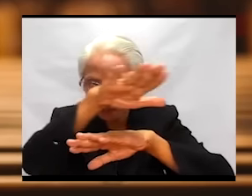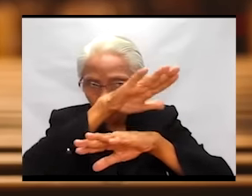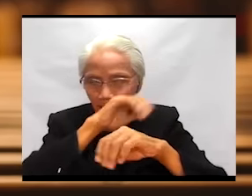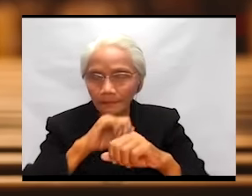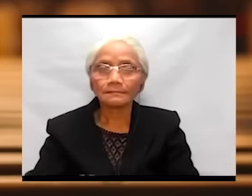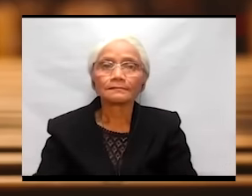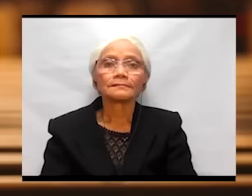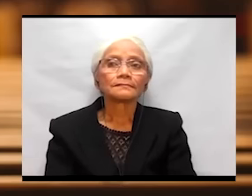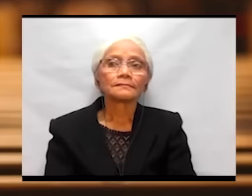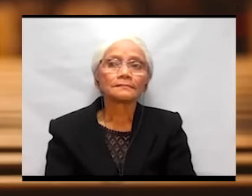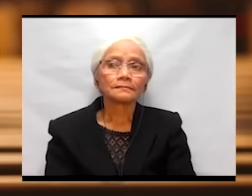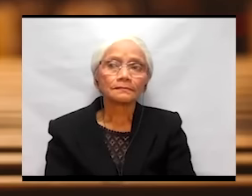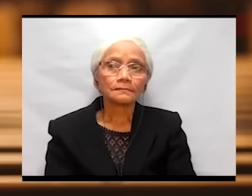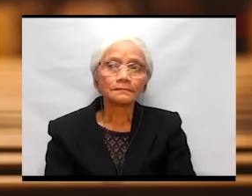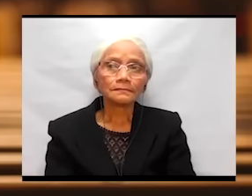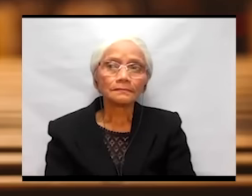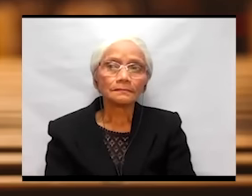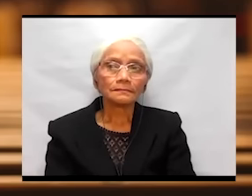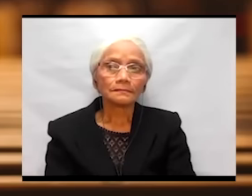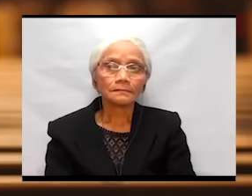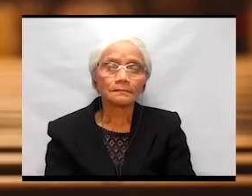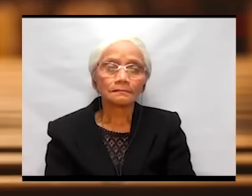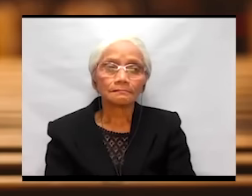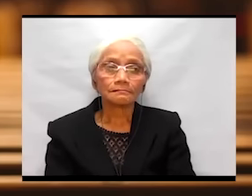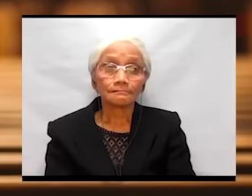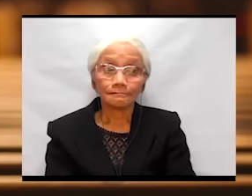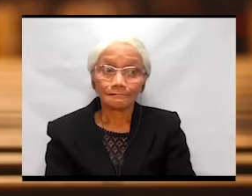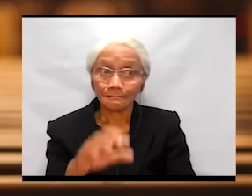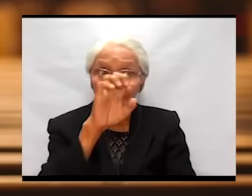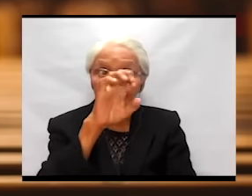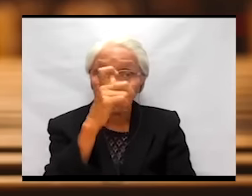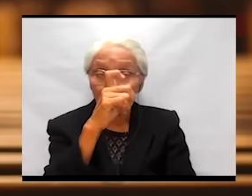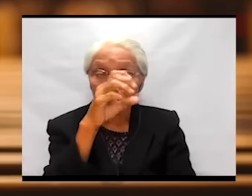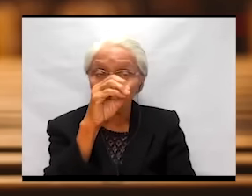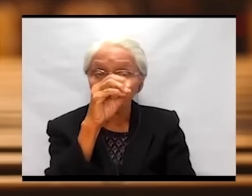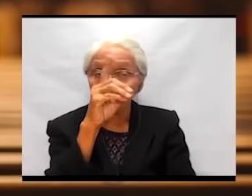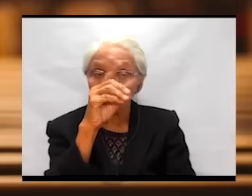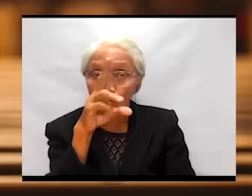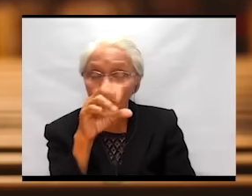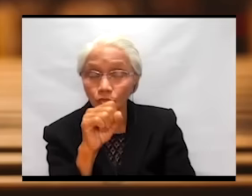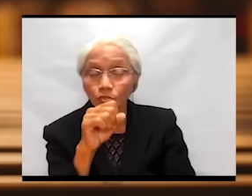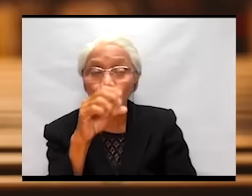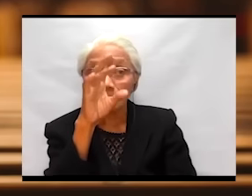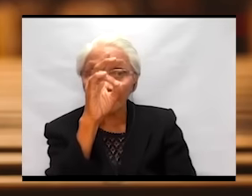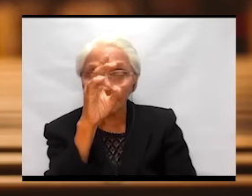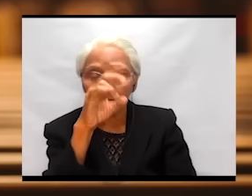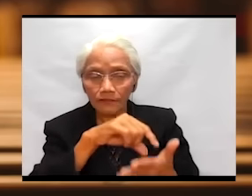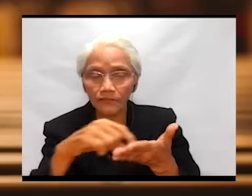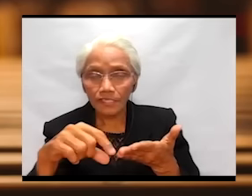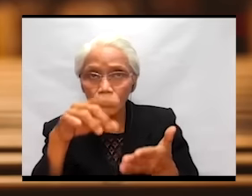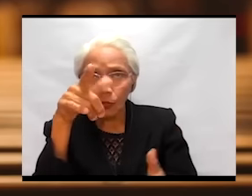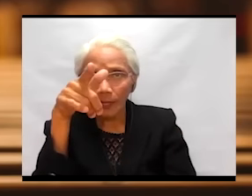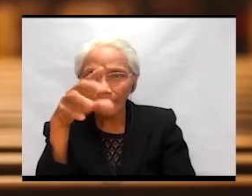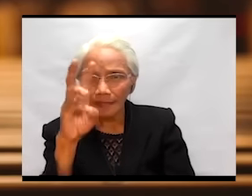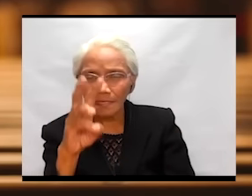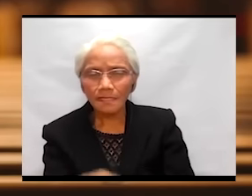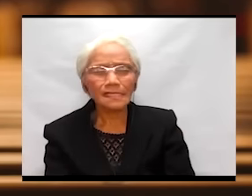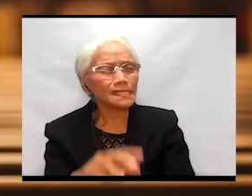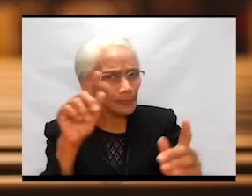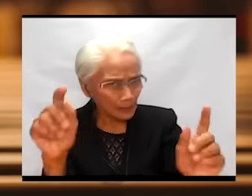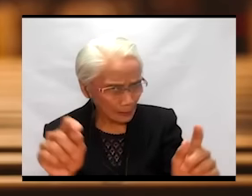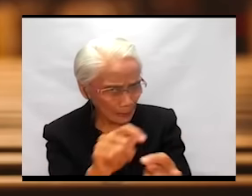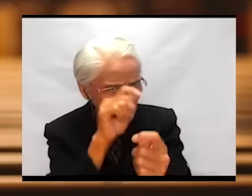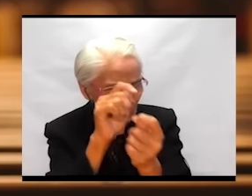in Exodus 7, verse 26, exactly the same. Let my